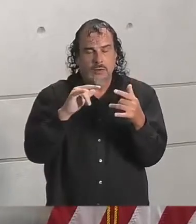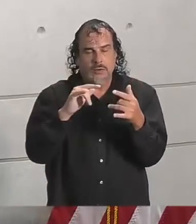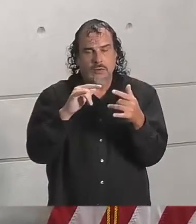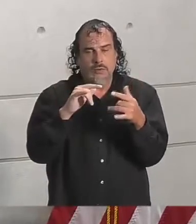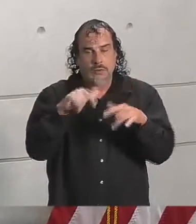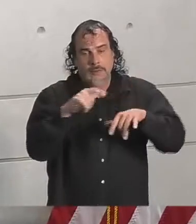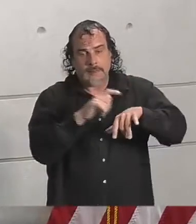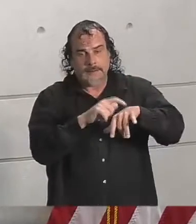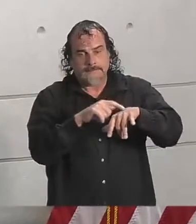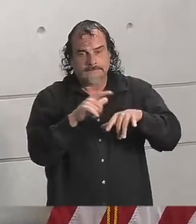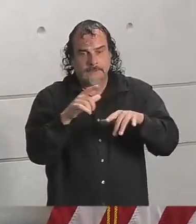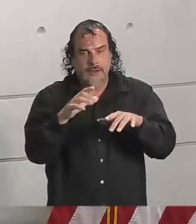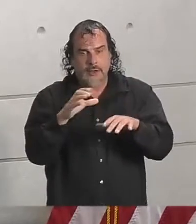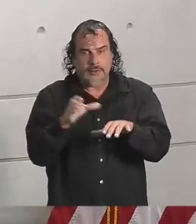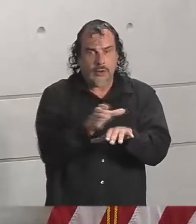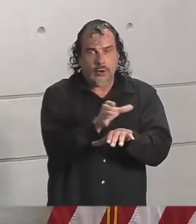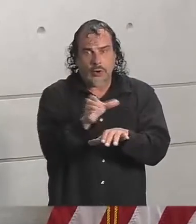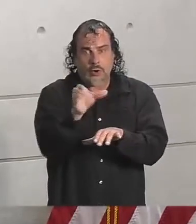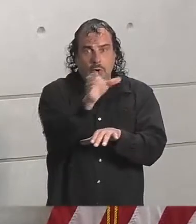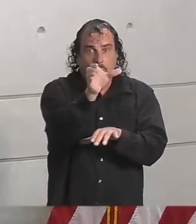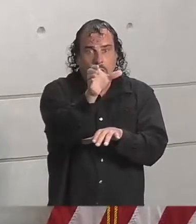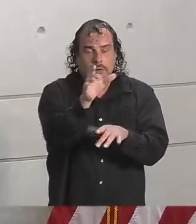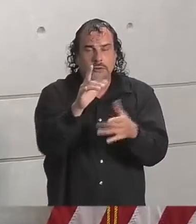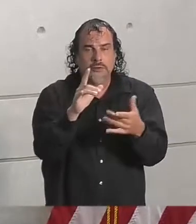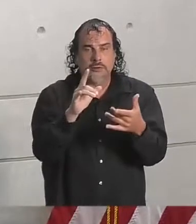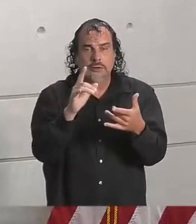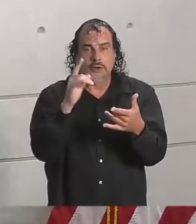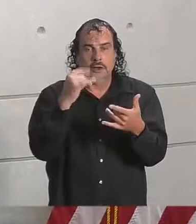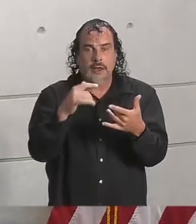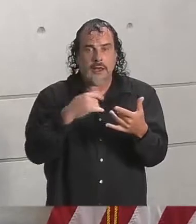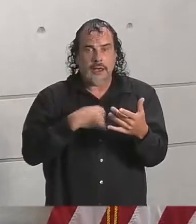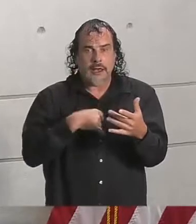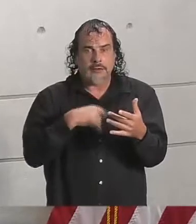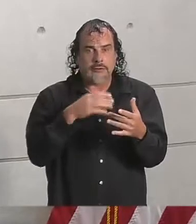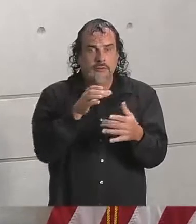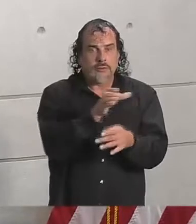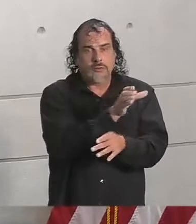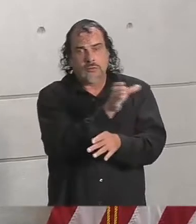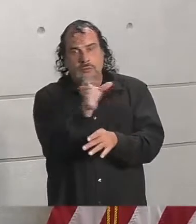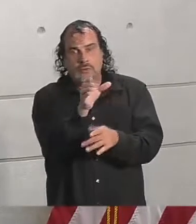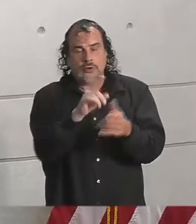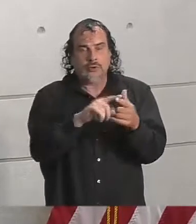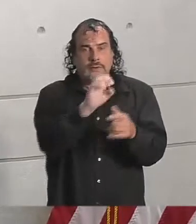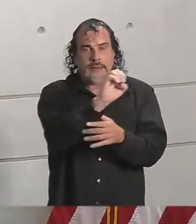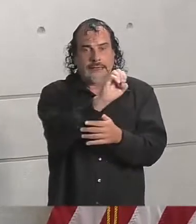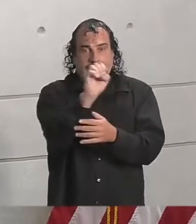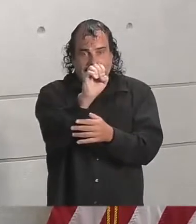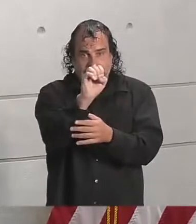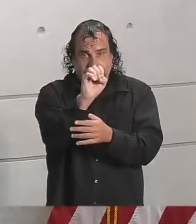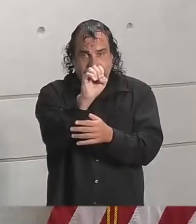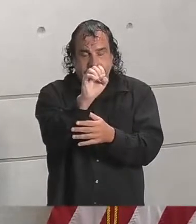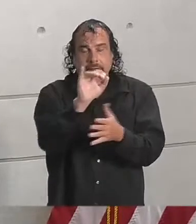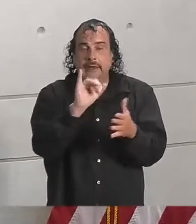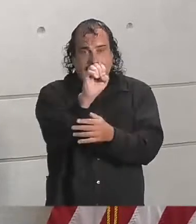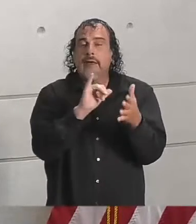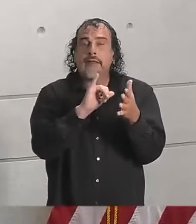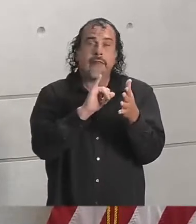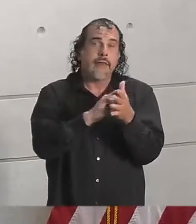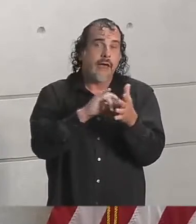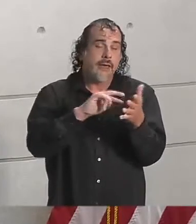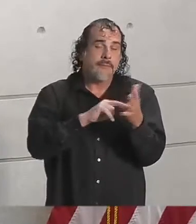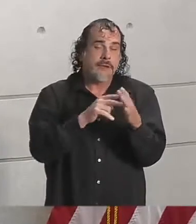of the storm has, or the projection of the course of the storm has ticked to the east, which would have